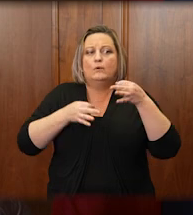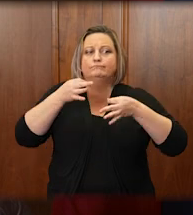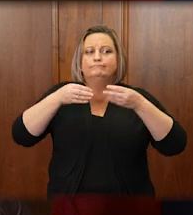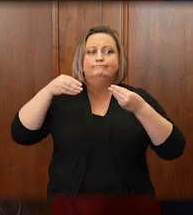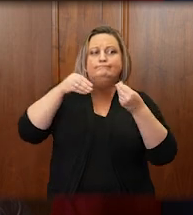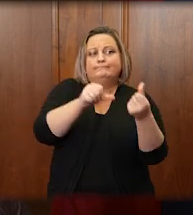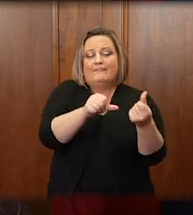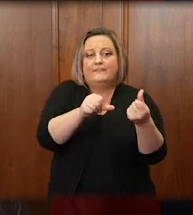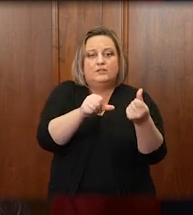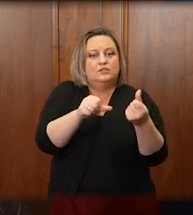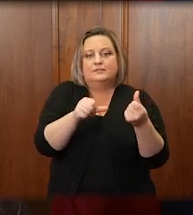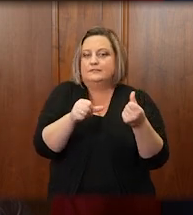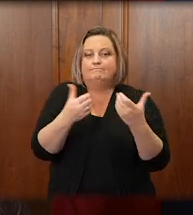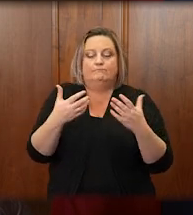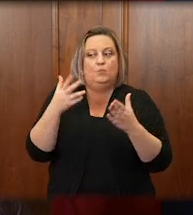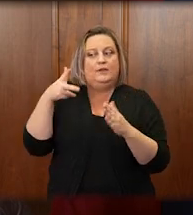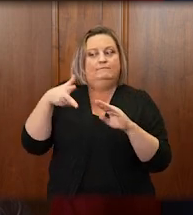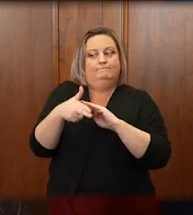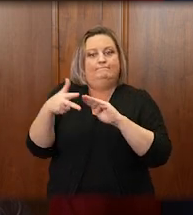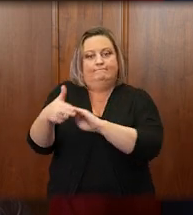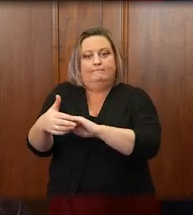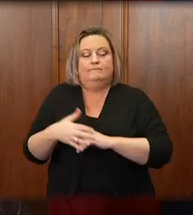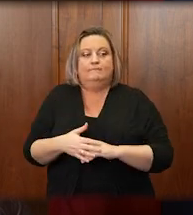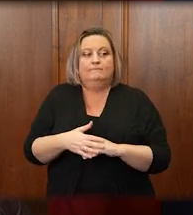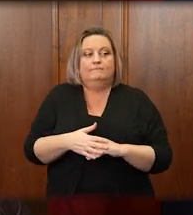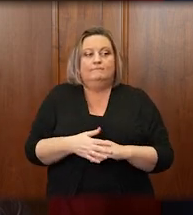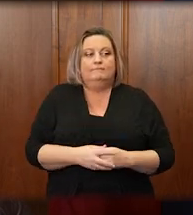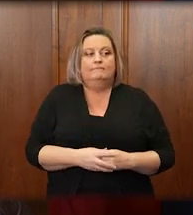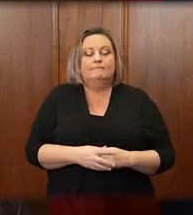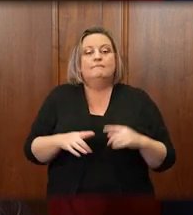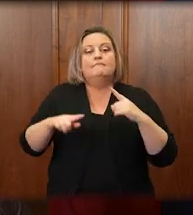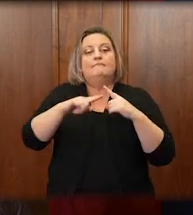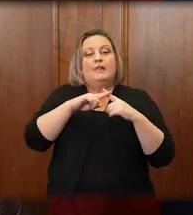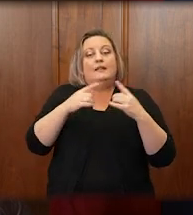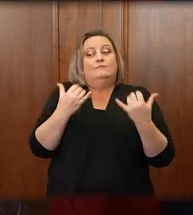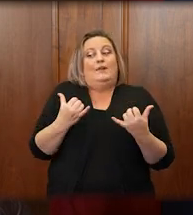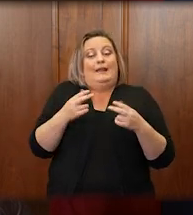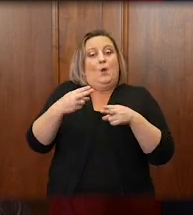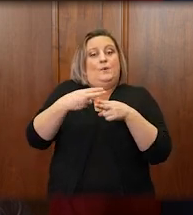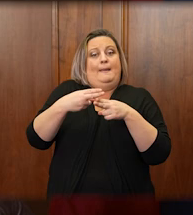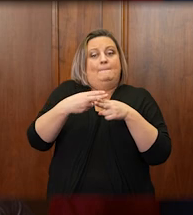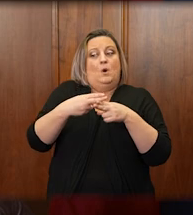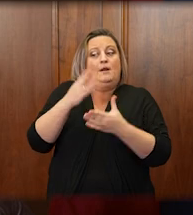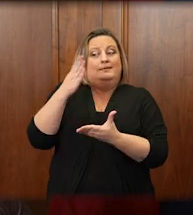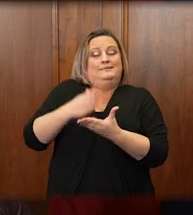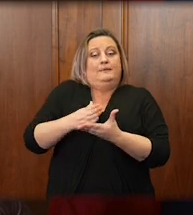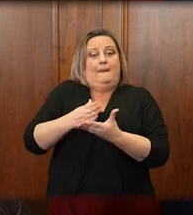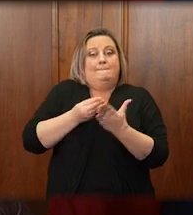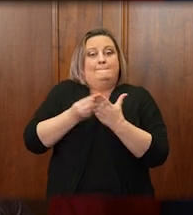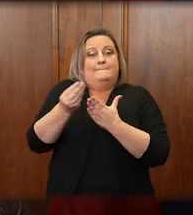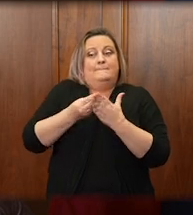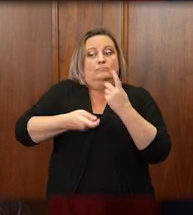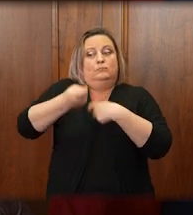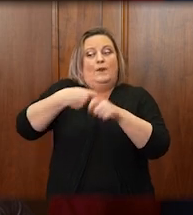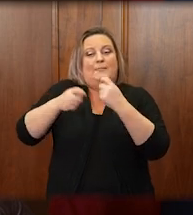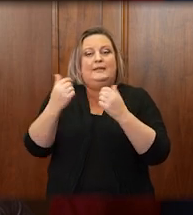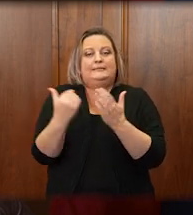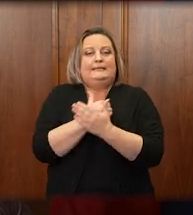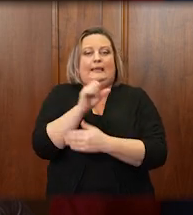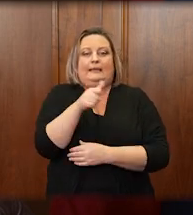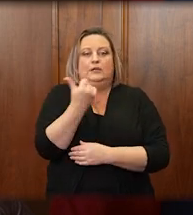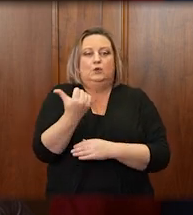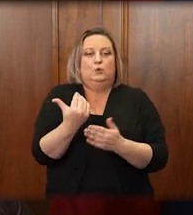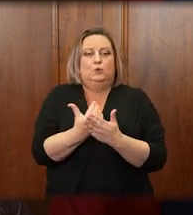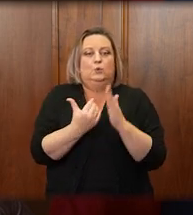We have also cut our planned hardware replacement program for the time being. I want to make clear that these